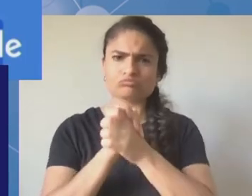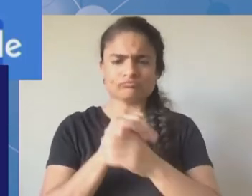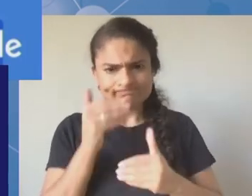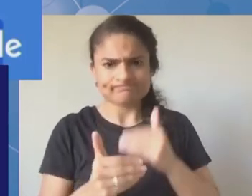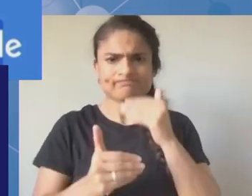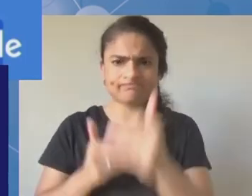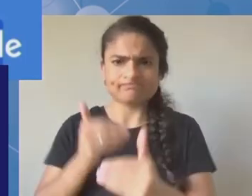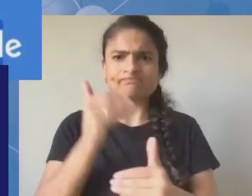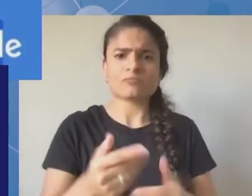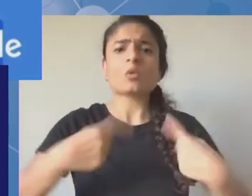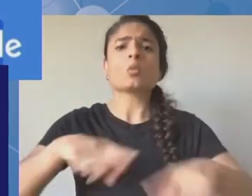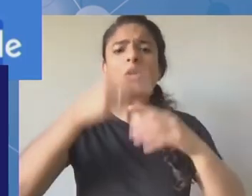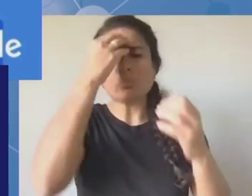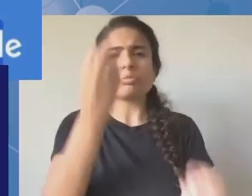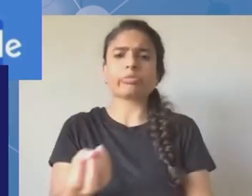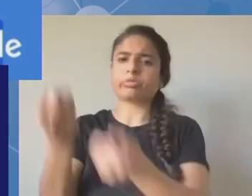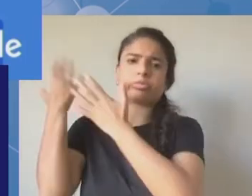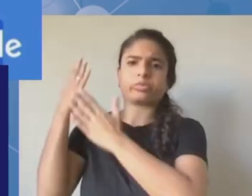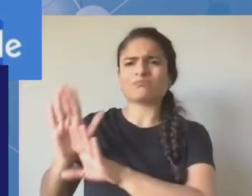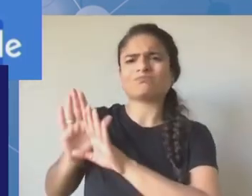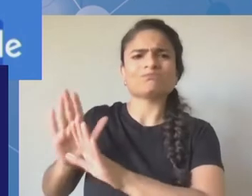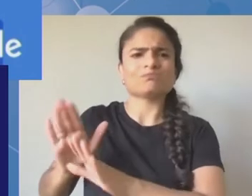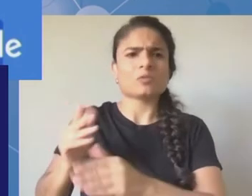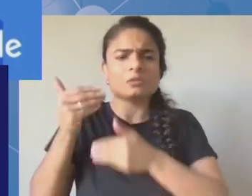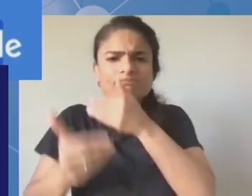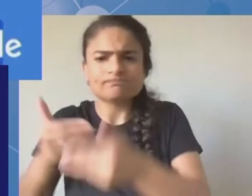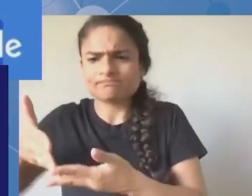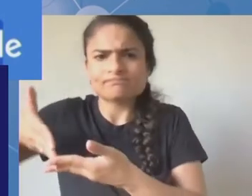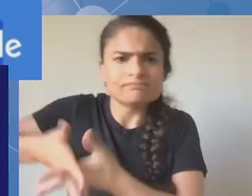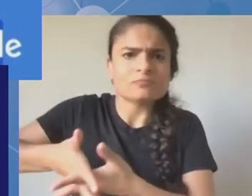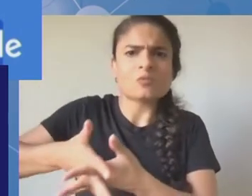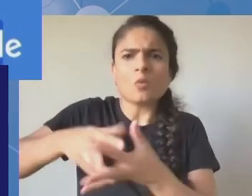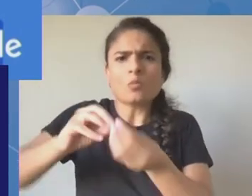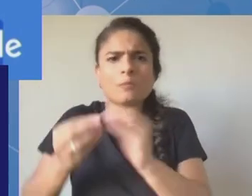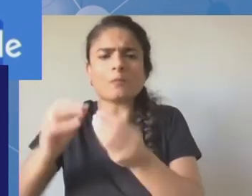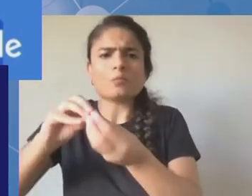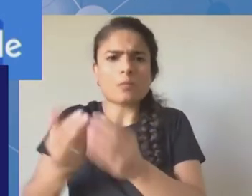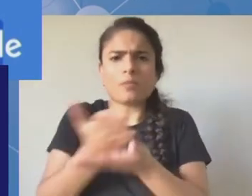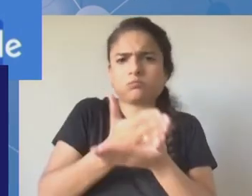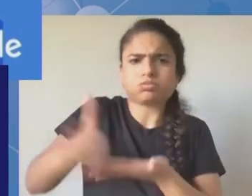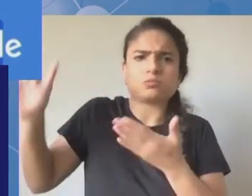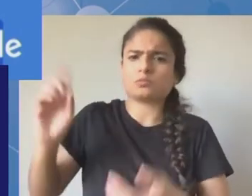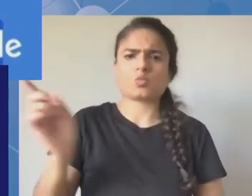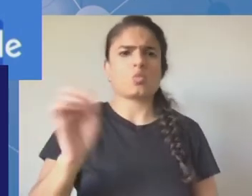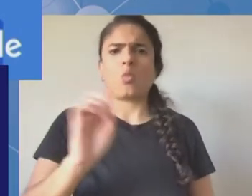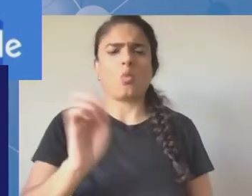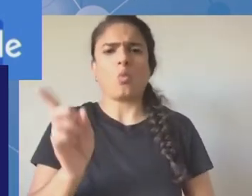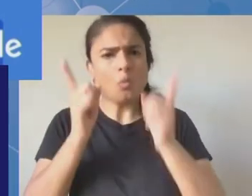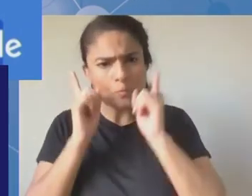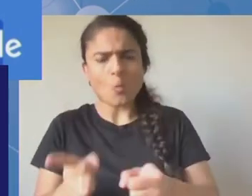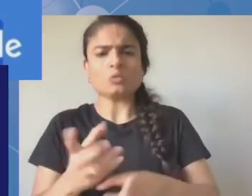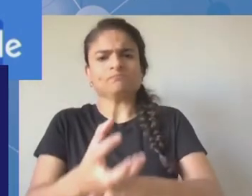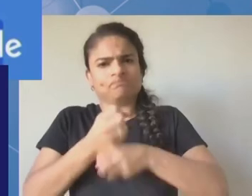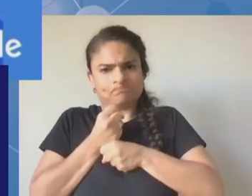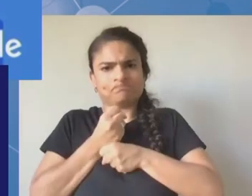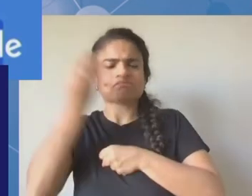be forgotten should be not be forgotten and they should be kept in mind because internet is for all and so is governance as well thank you so